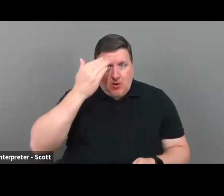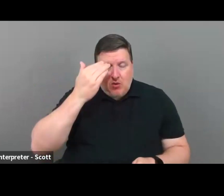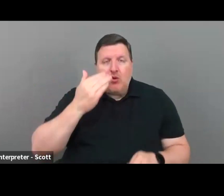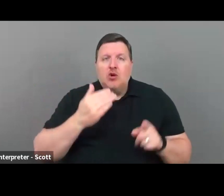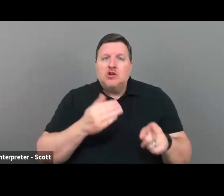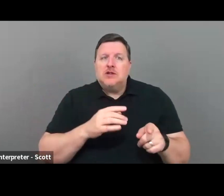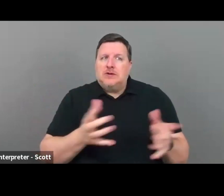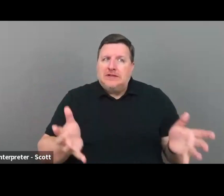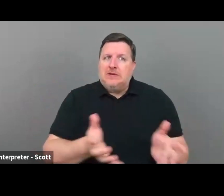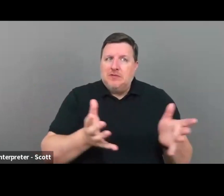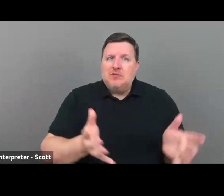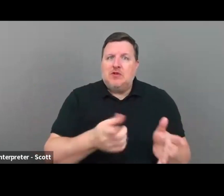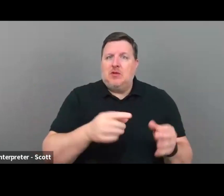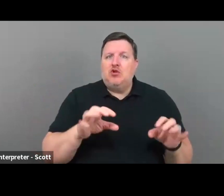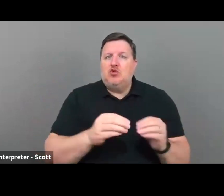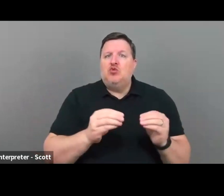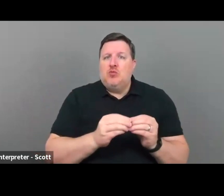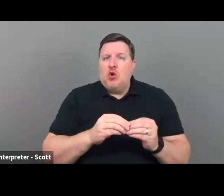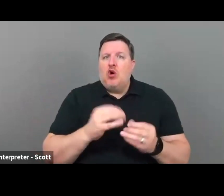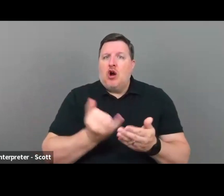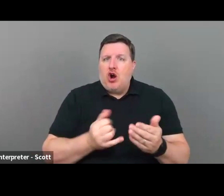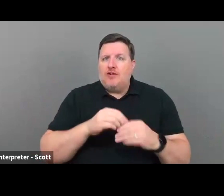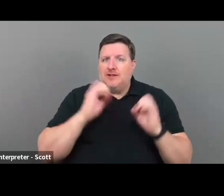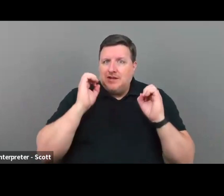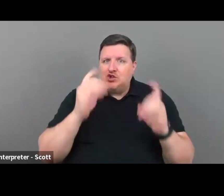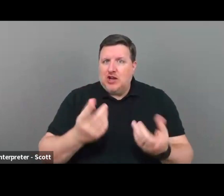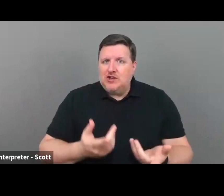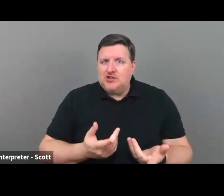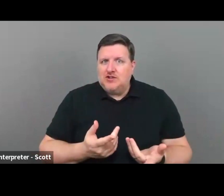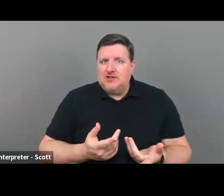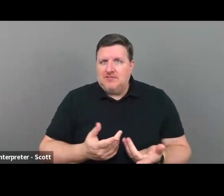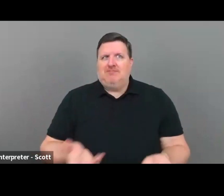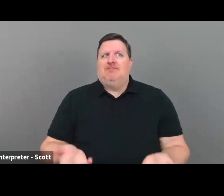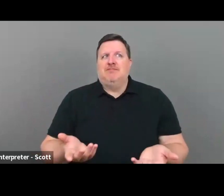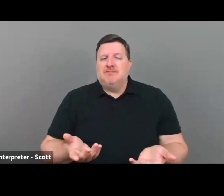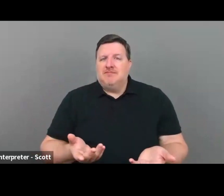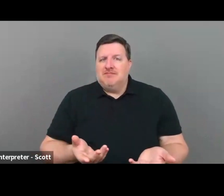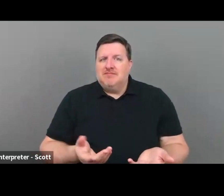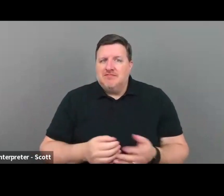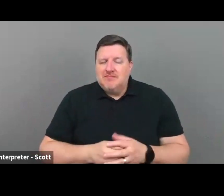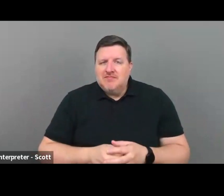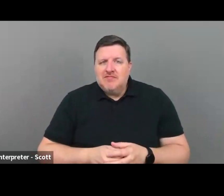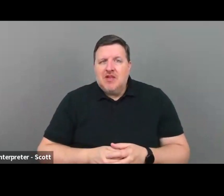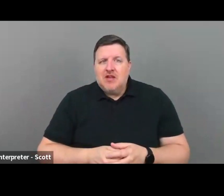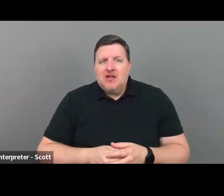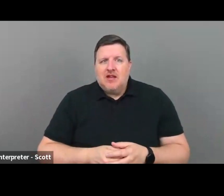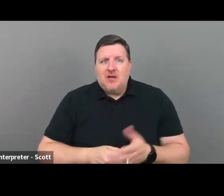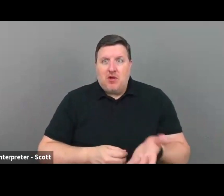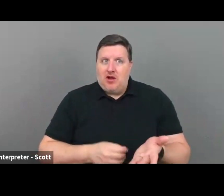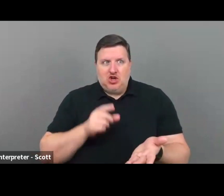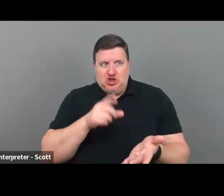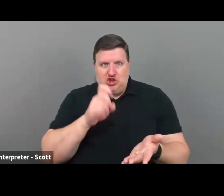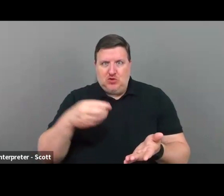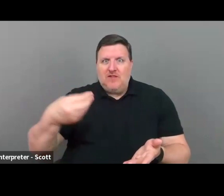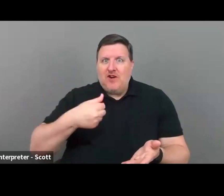she kept pushing them to do more arts and education to fauna does arts and education with Shakespeare. I'm like, she should be